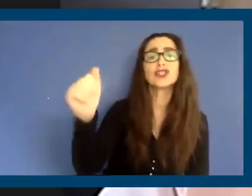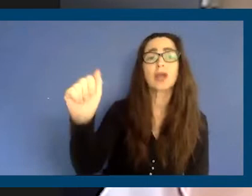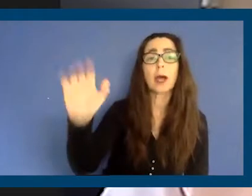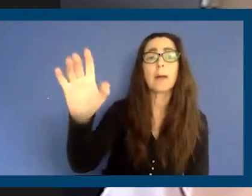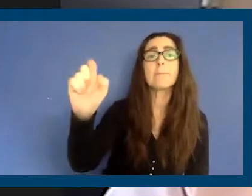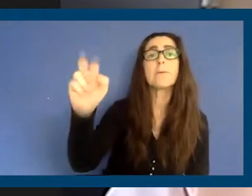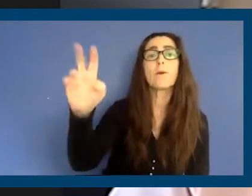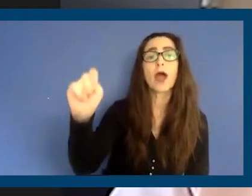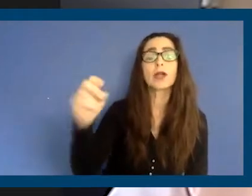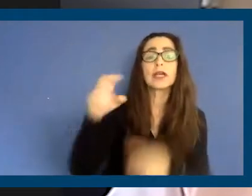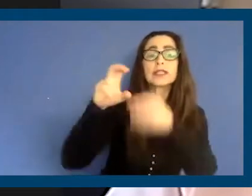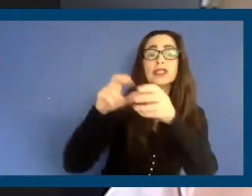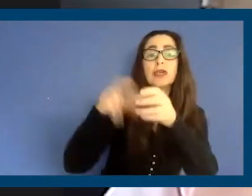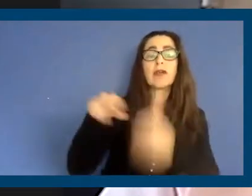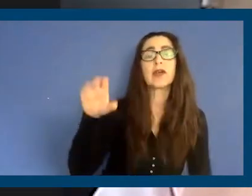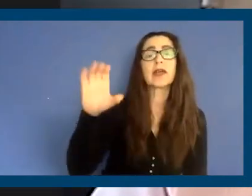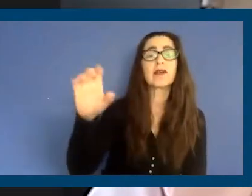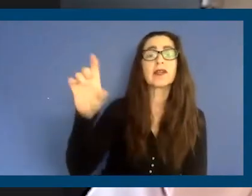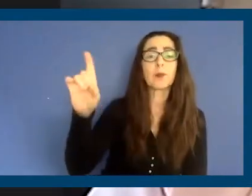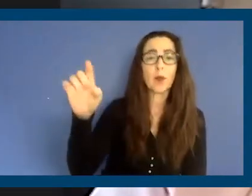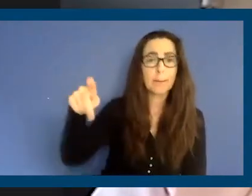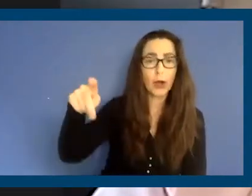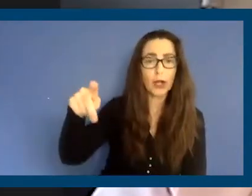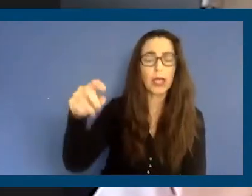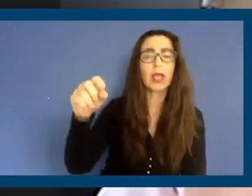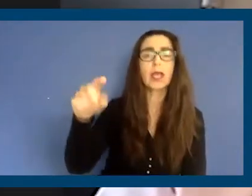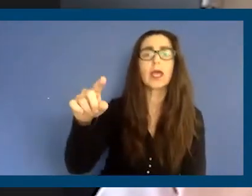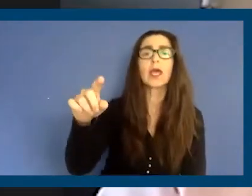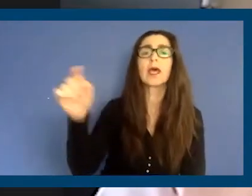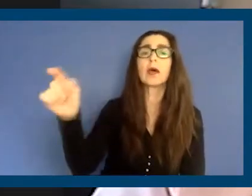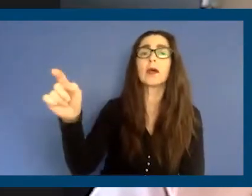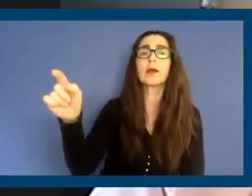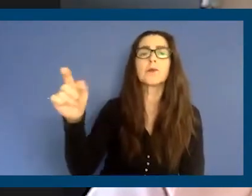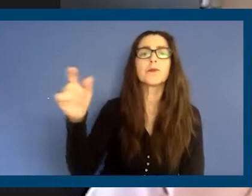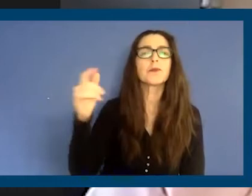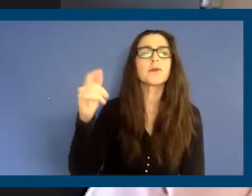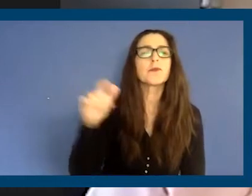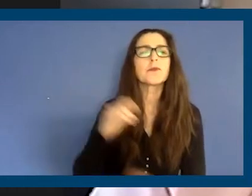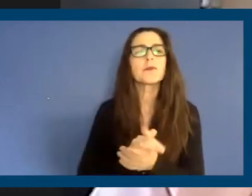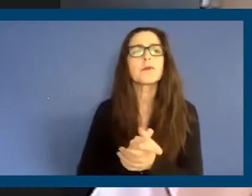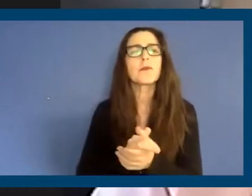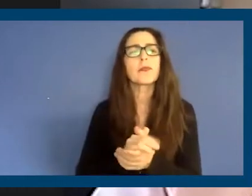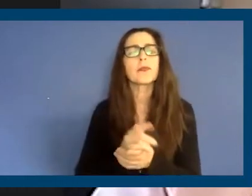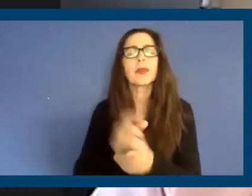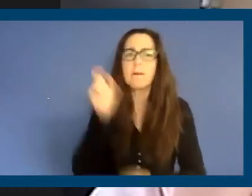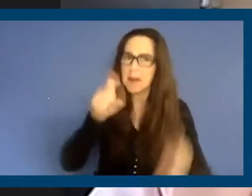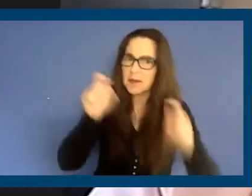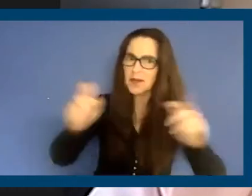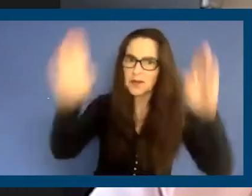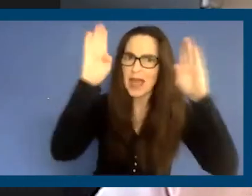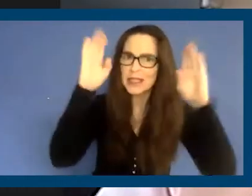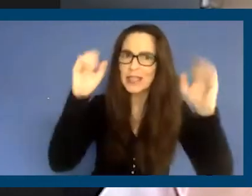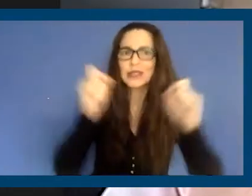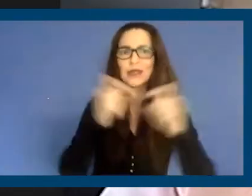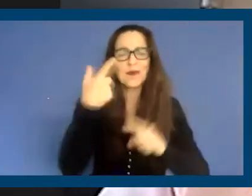California Democratic Party Black Caucus. She is a force to be reckoned with and